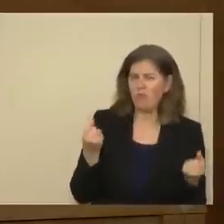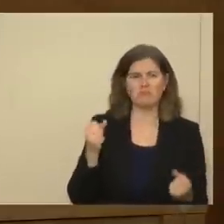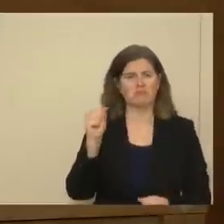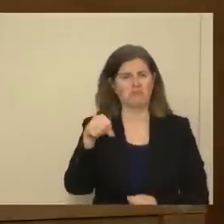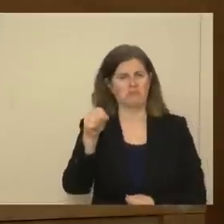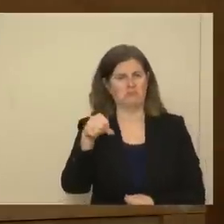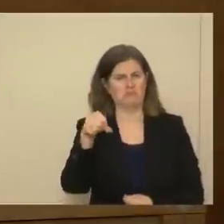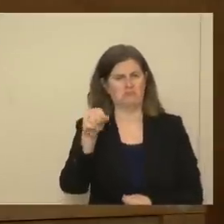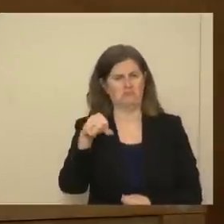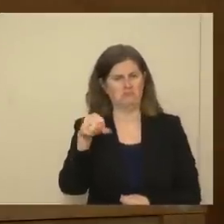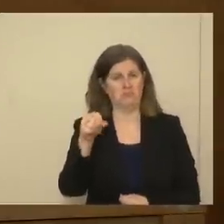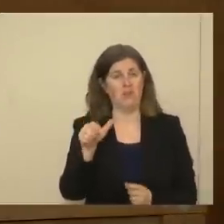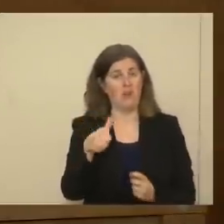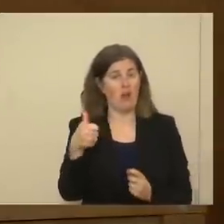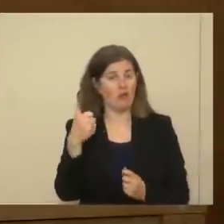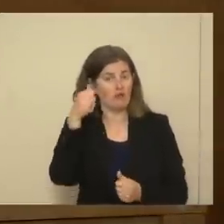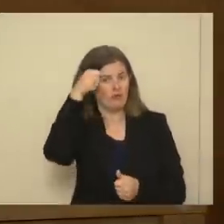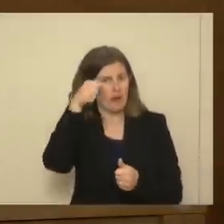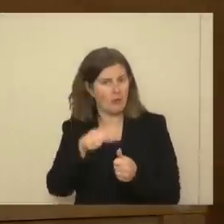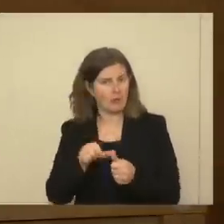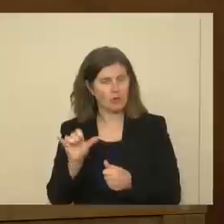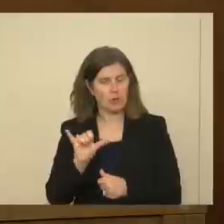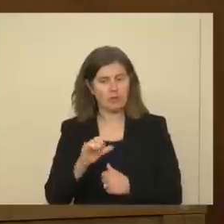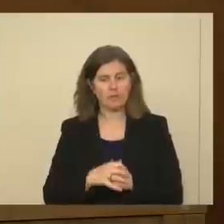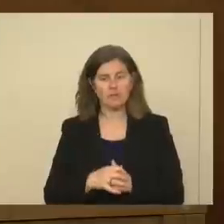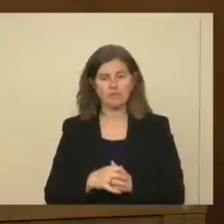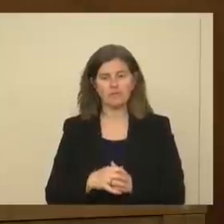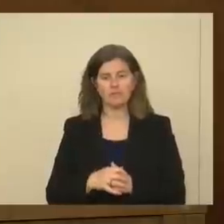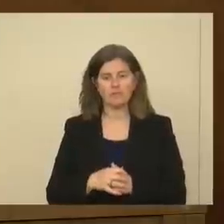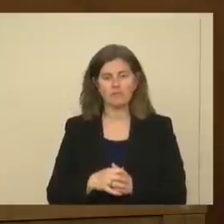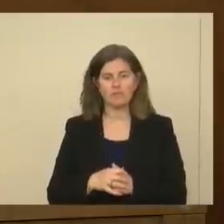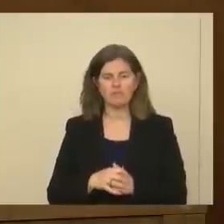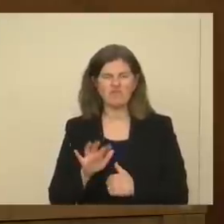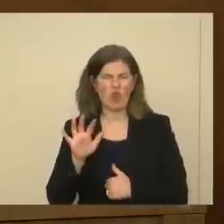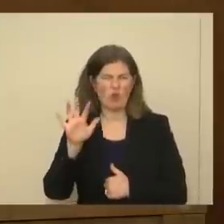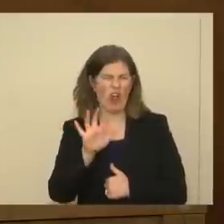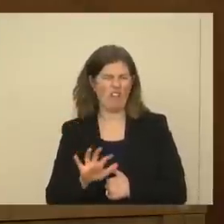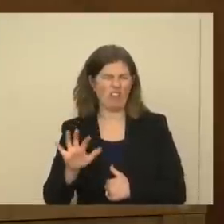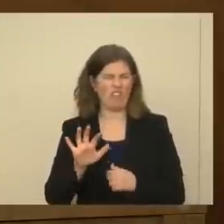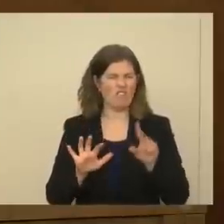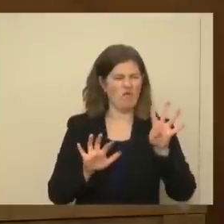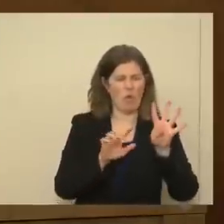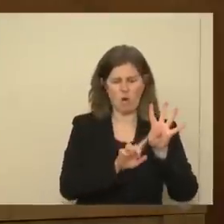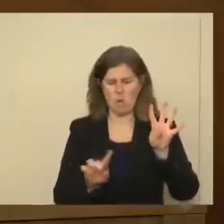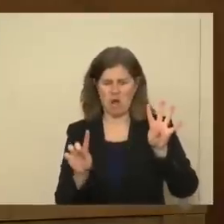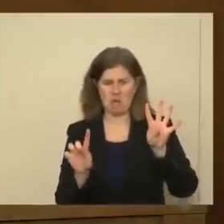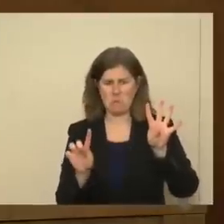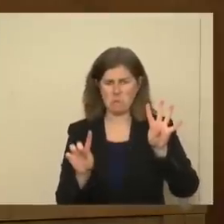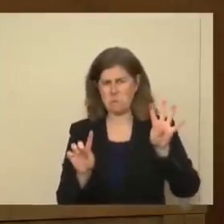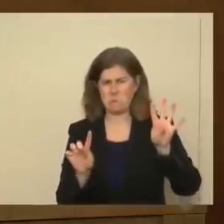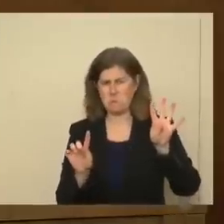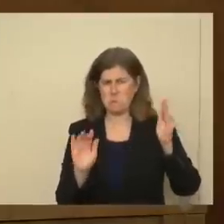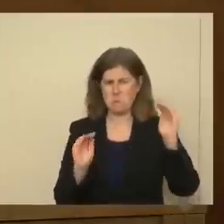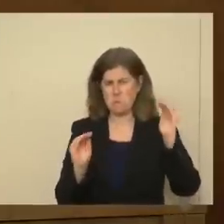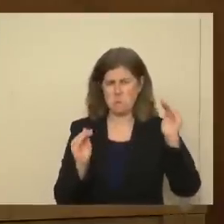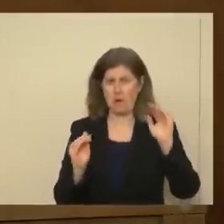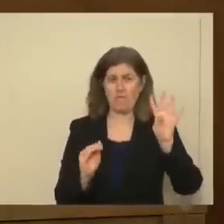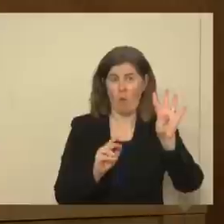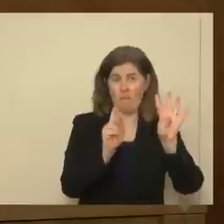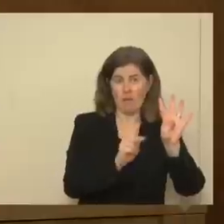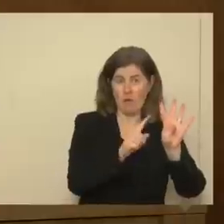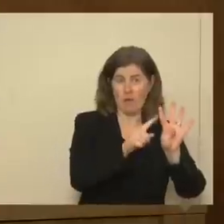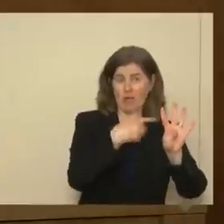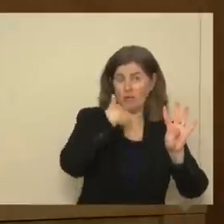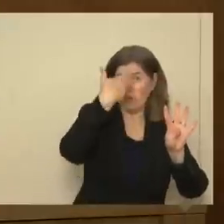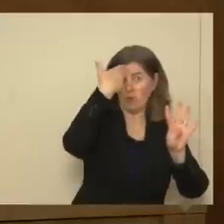Yes. I think the other thing to keep in mind is with a roughly 4 to 1 ratio of four people